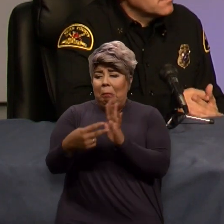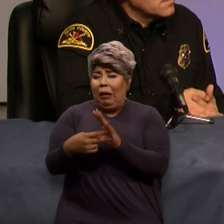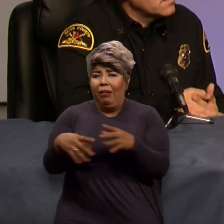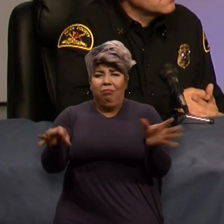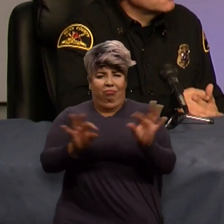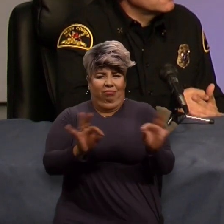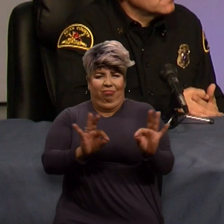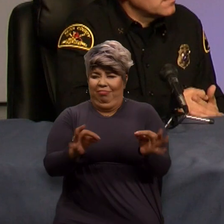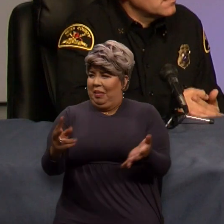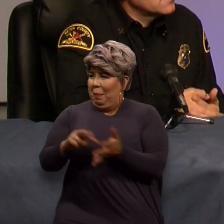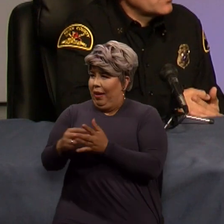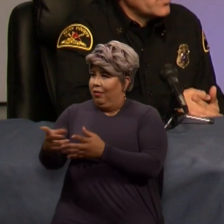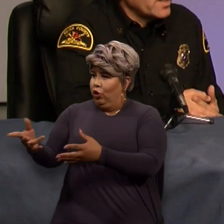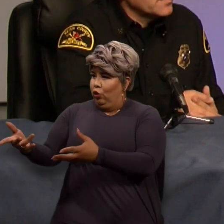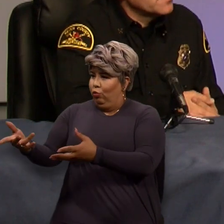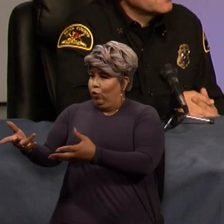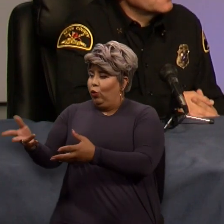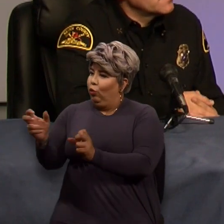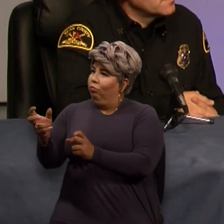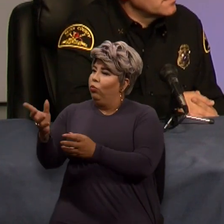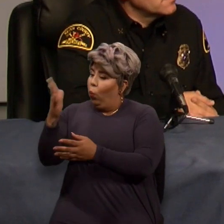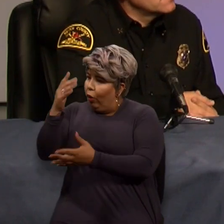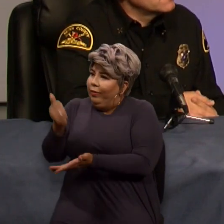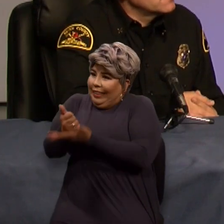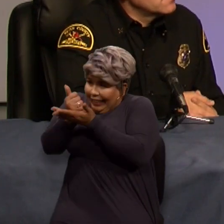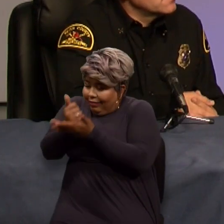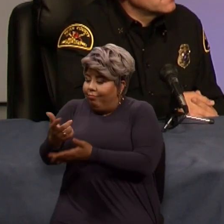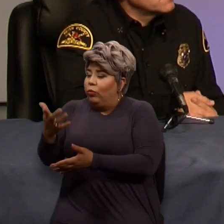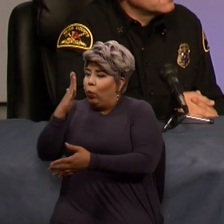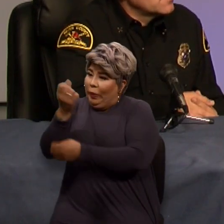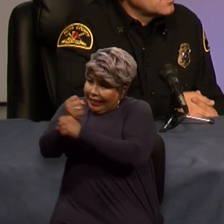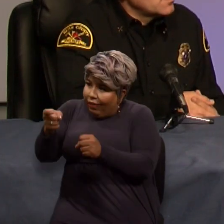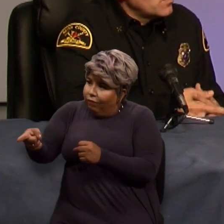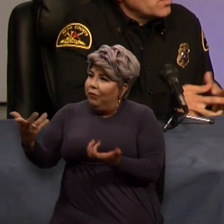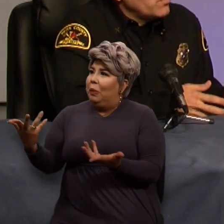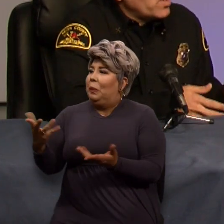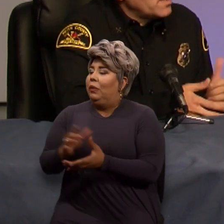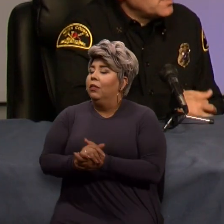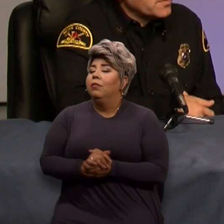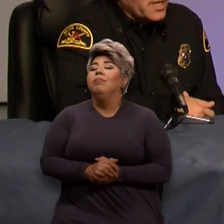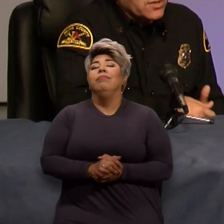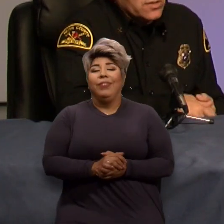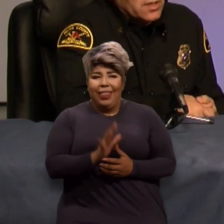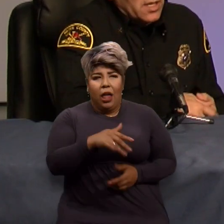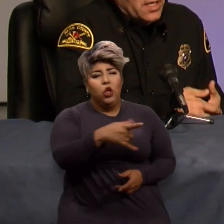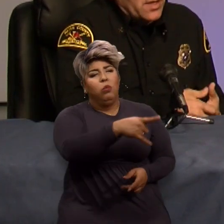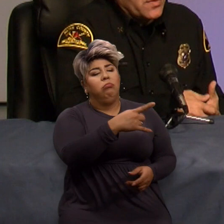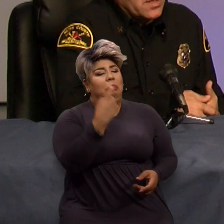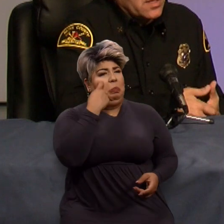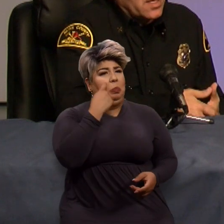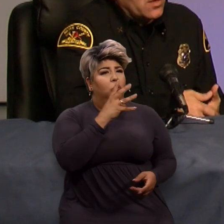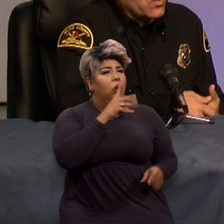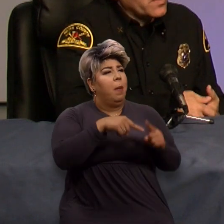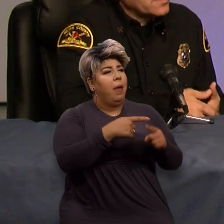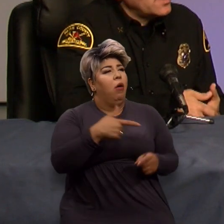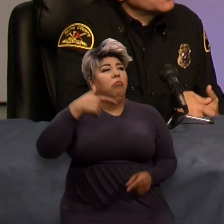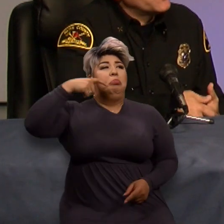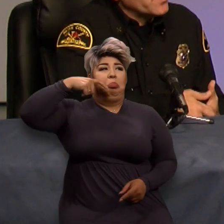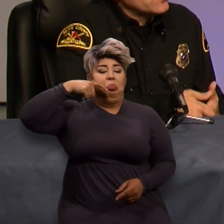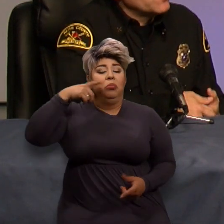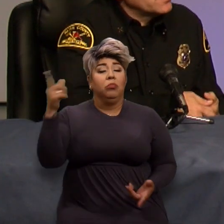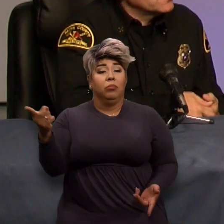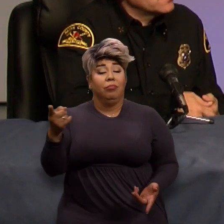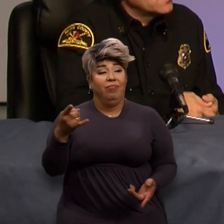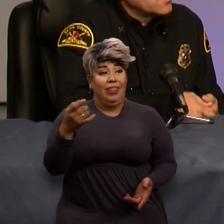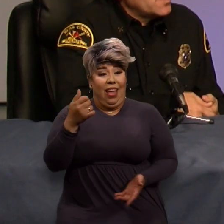just almost like you get that time back in a life-threatening situation sometimes. Well, and you brought up dispatchers, and I think where this